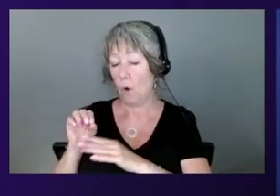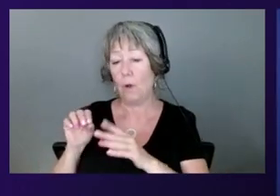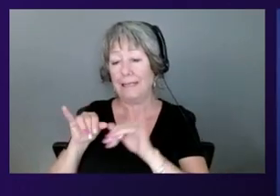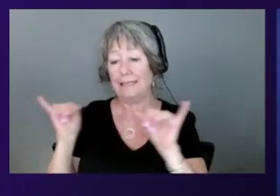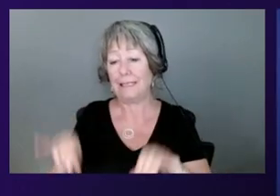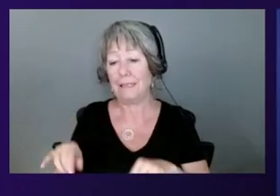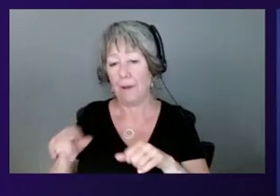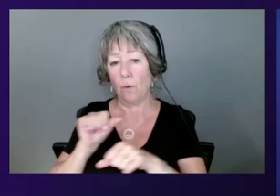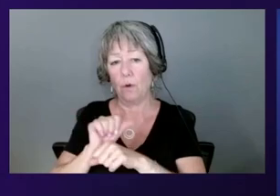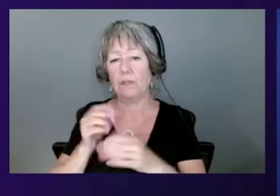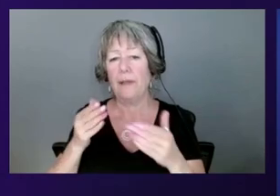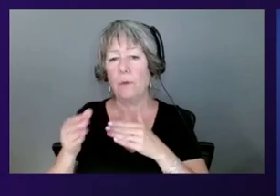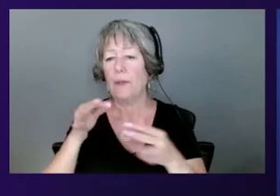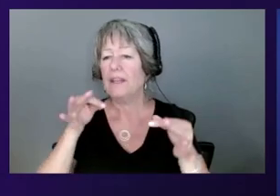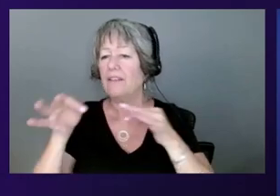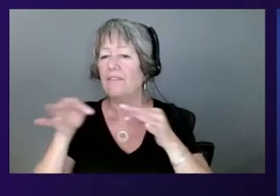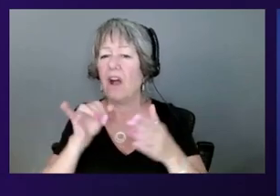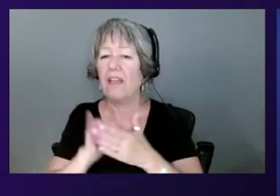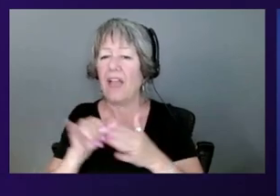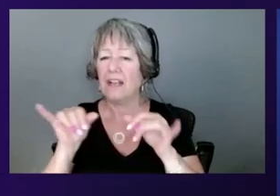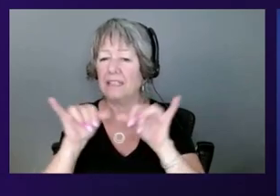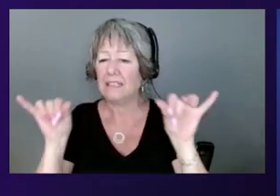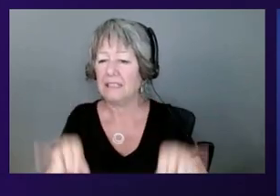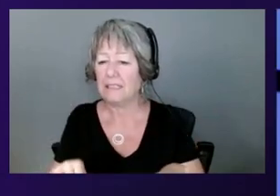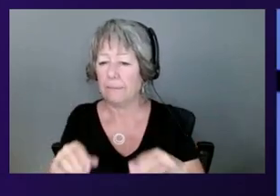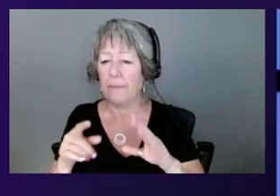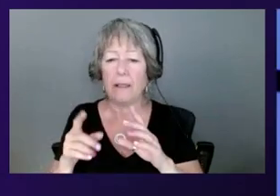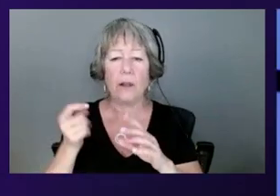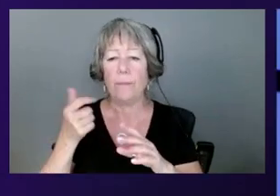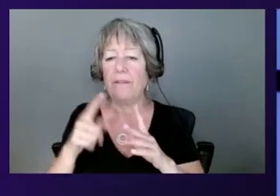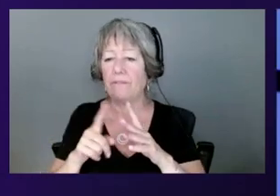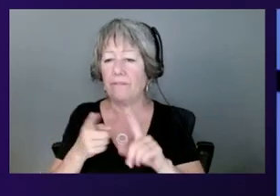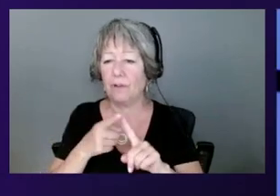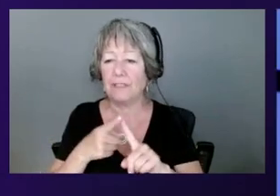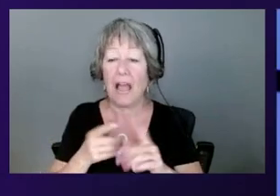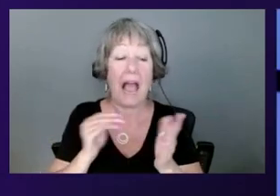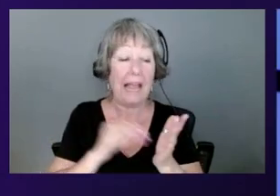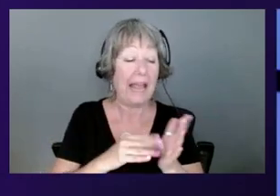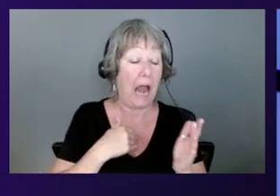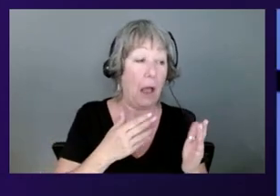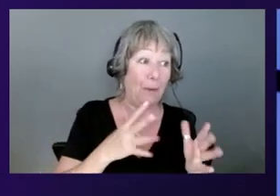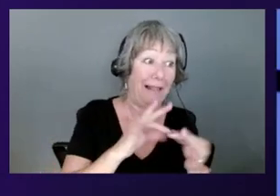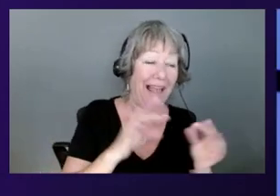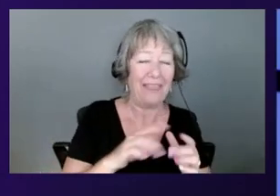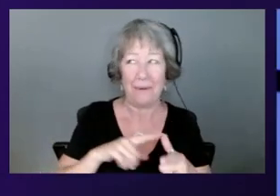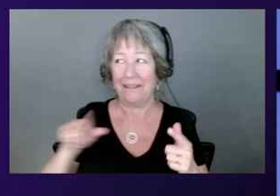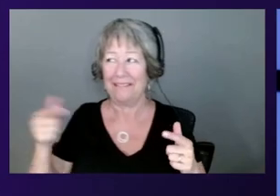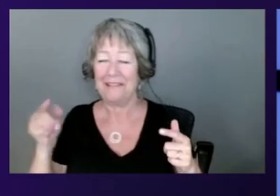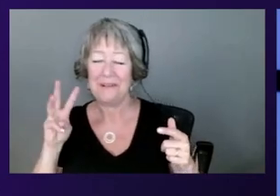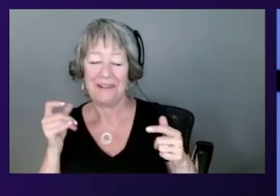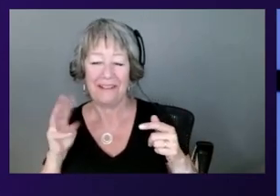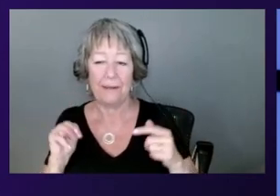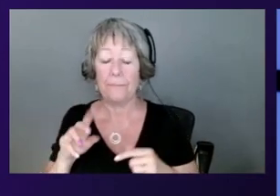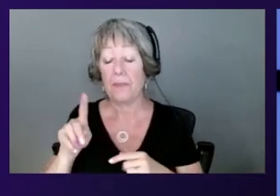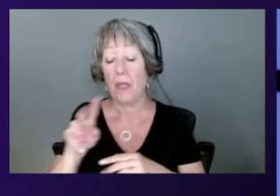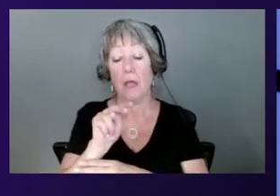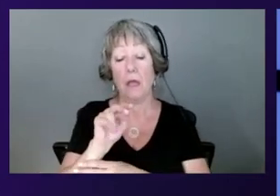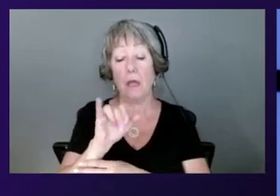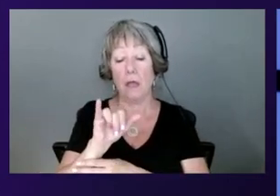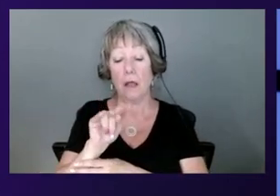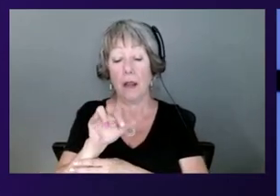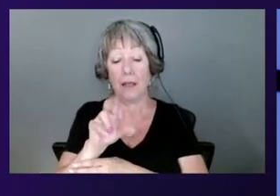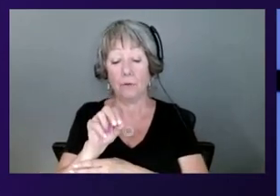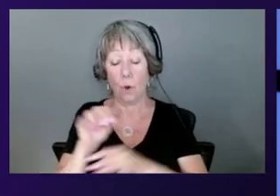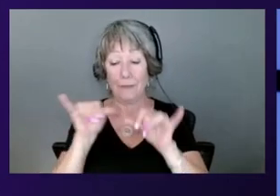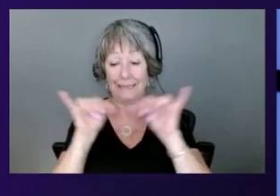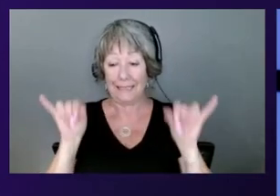system a little bit more. Sure. I'll try to do that first, and then we'll hear from William. The Nitro system is really a